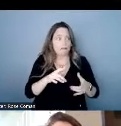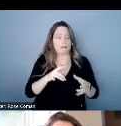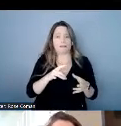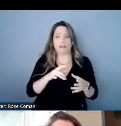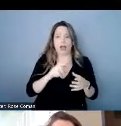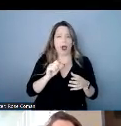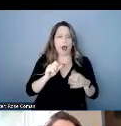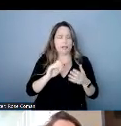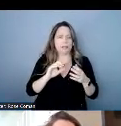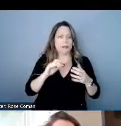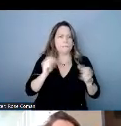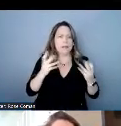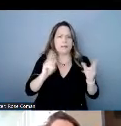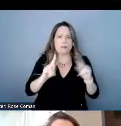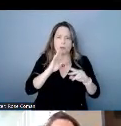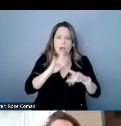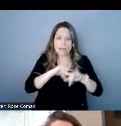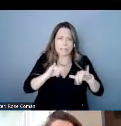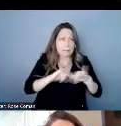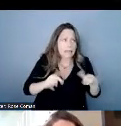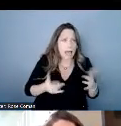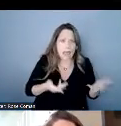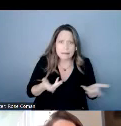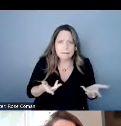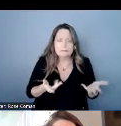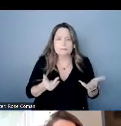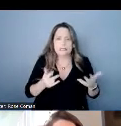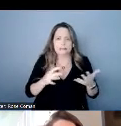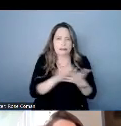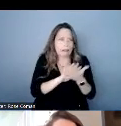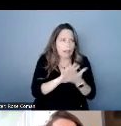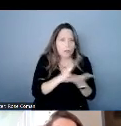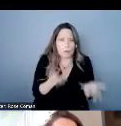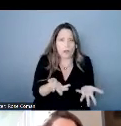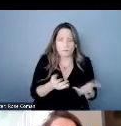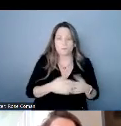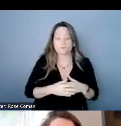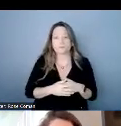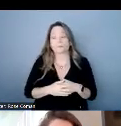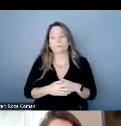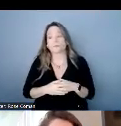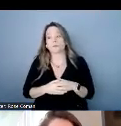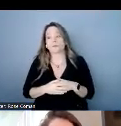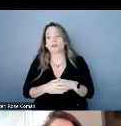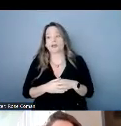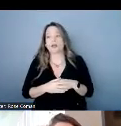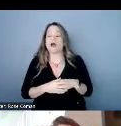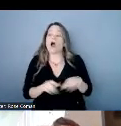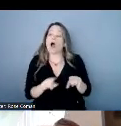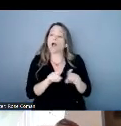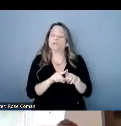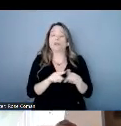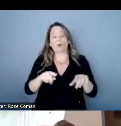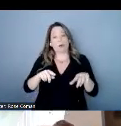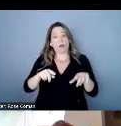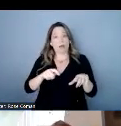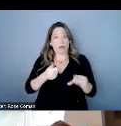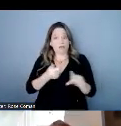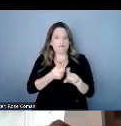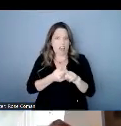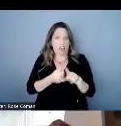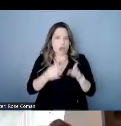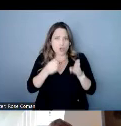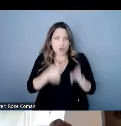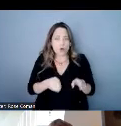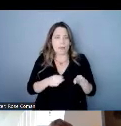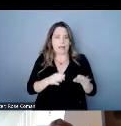captioners are already also able to provide parenthetical corrections and what i mean by that let's say that there